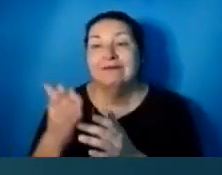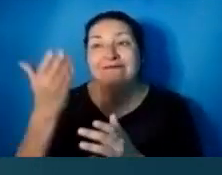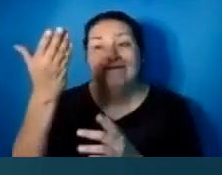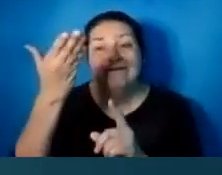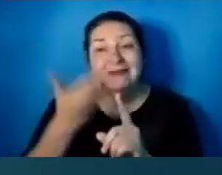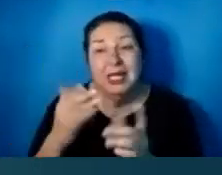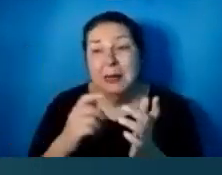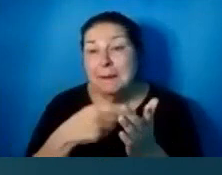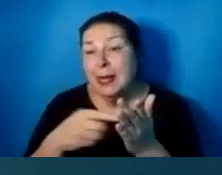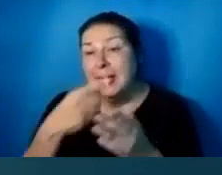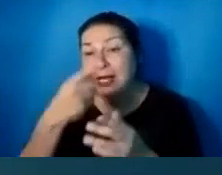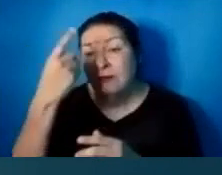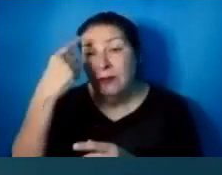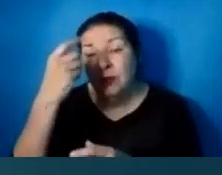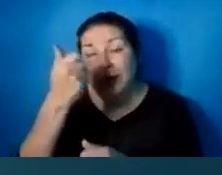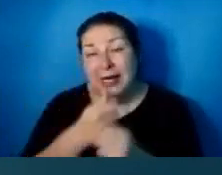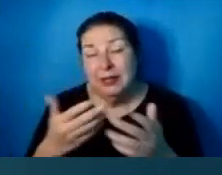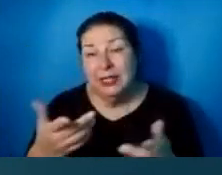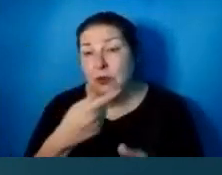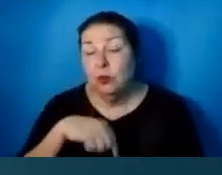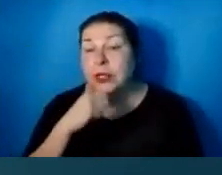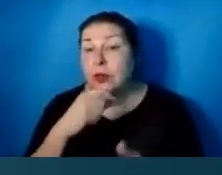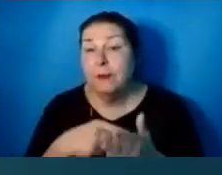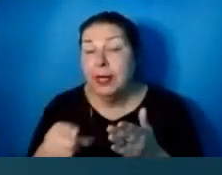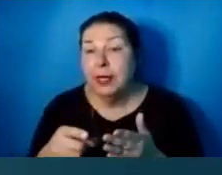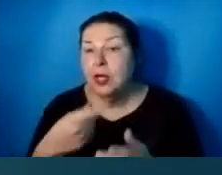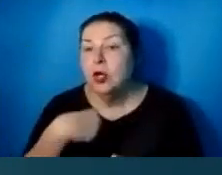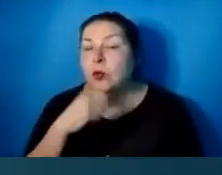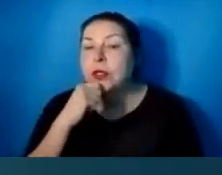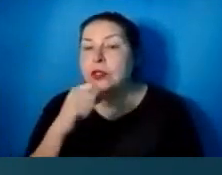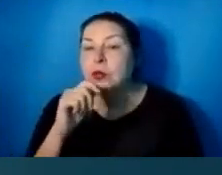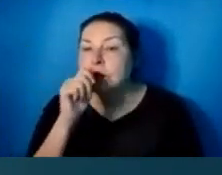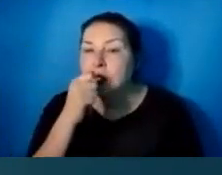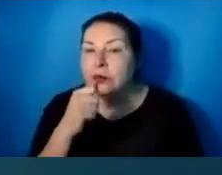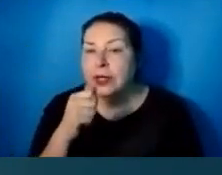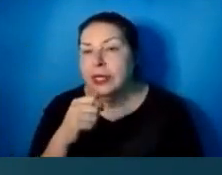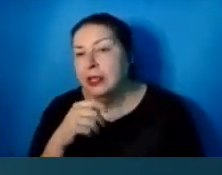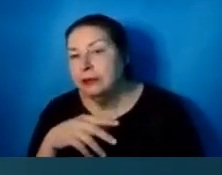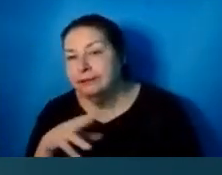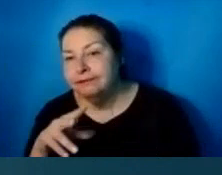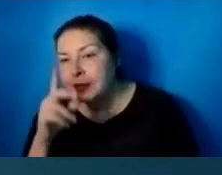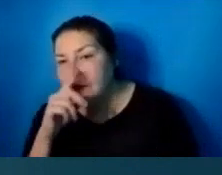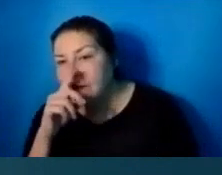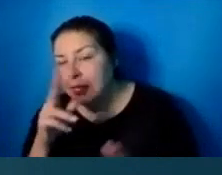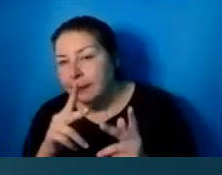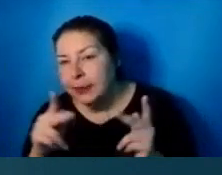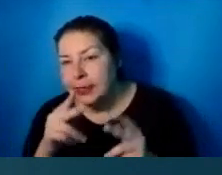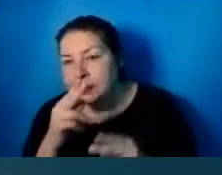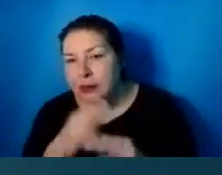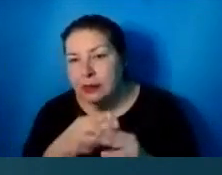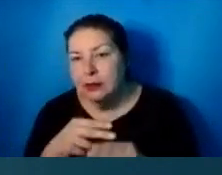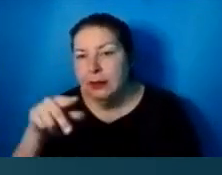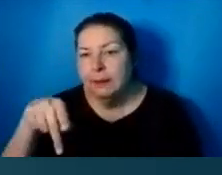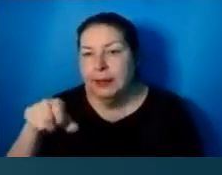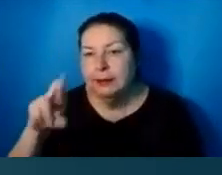We don't suffer in a mythical place called purgatory. We, it is done.